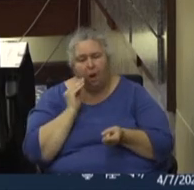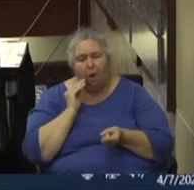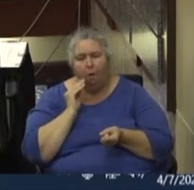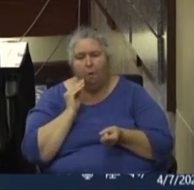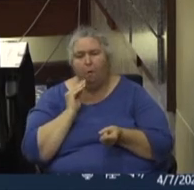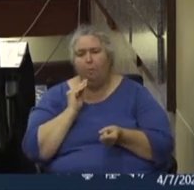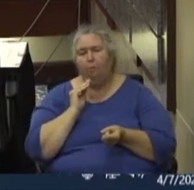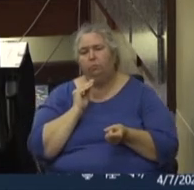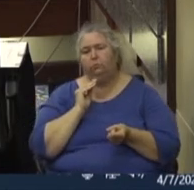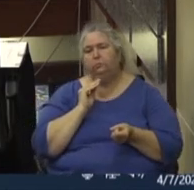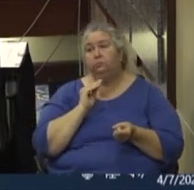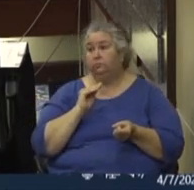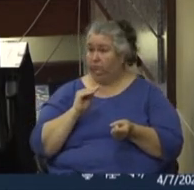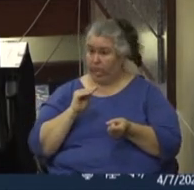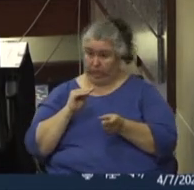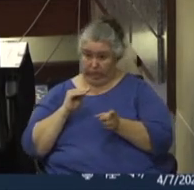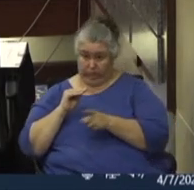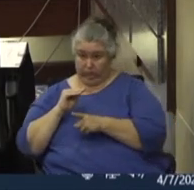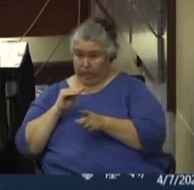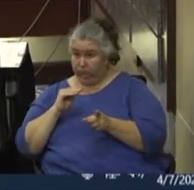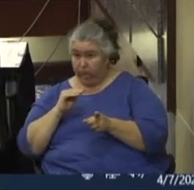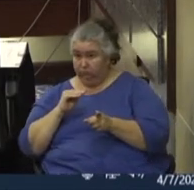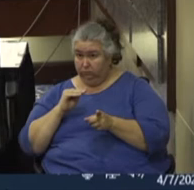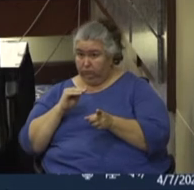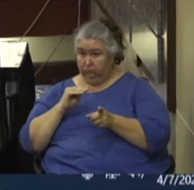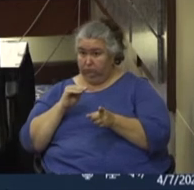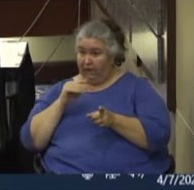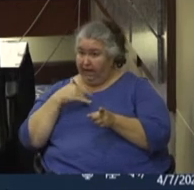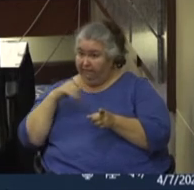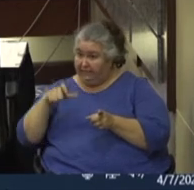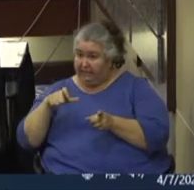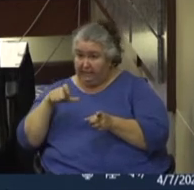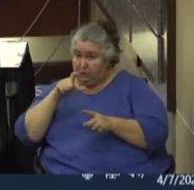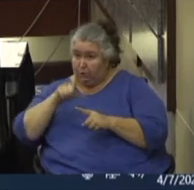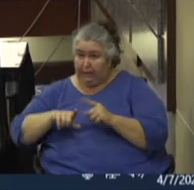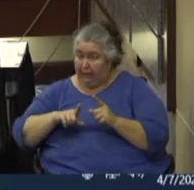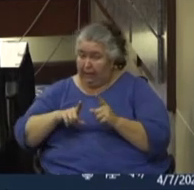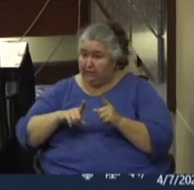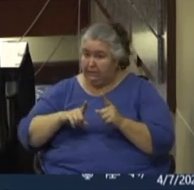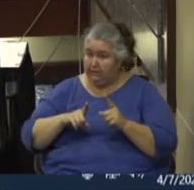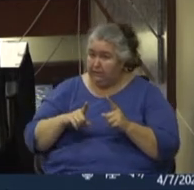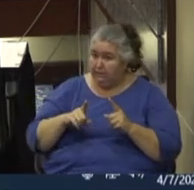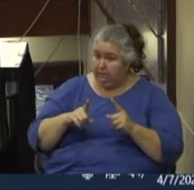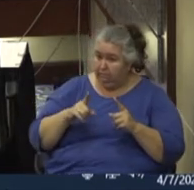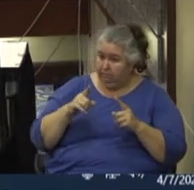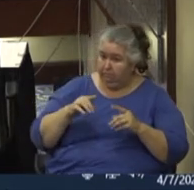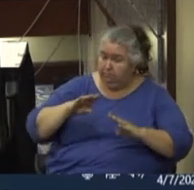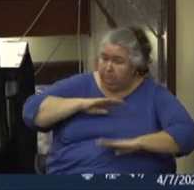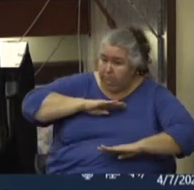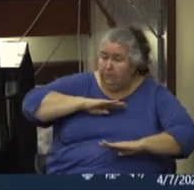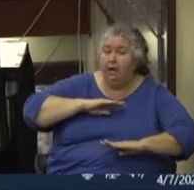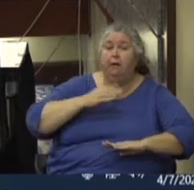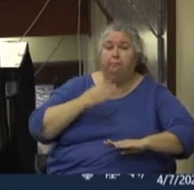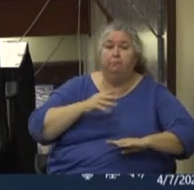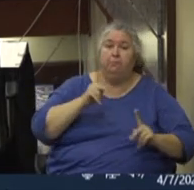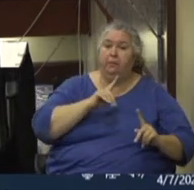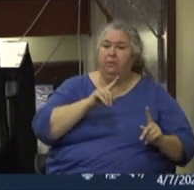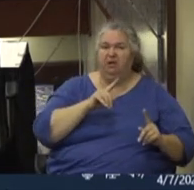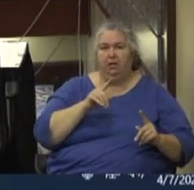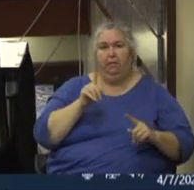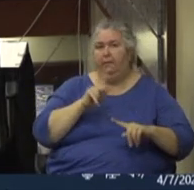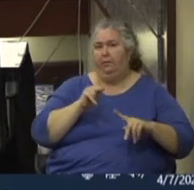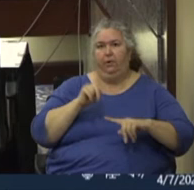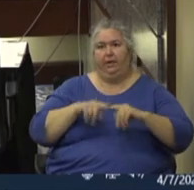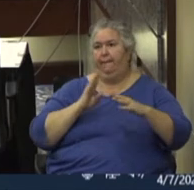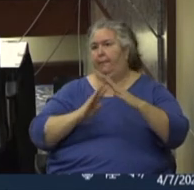that they didn't have any needs that they weren't being able to meet. I mean, with everything going on lockdown and only people, essential people coming in and out, you they're